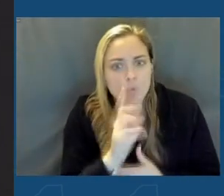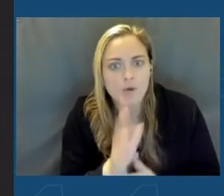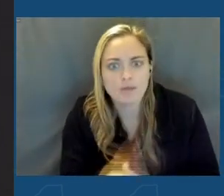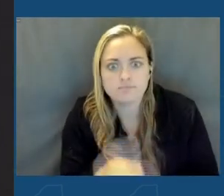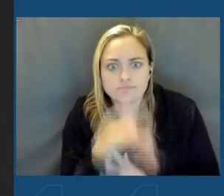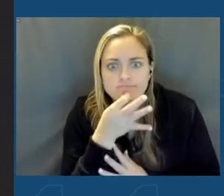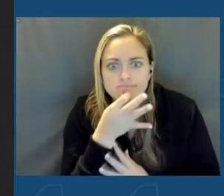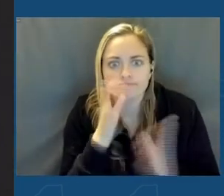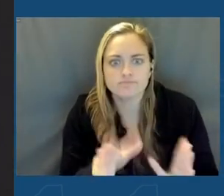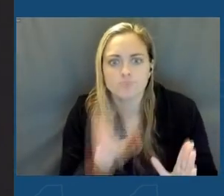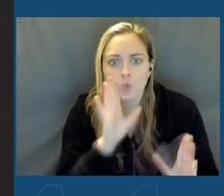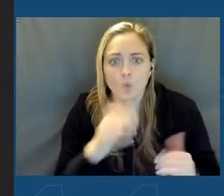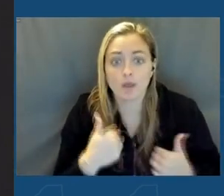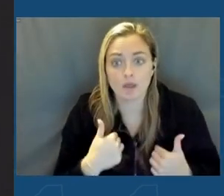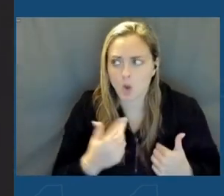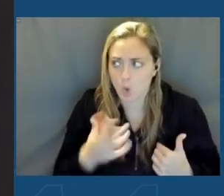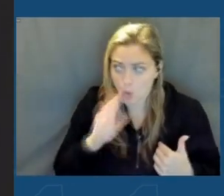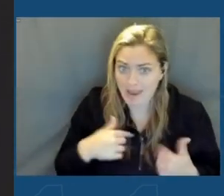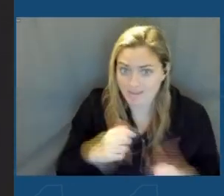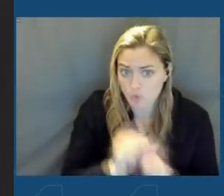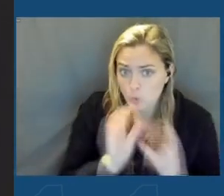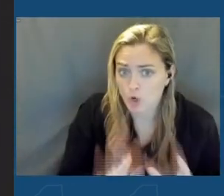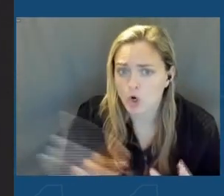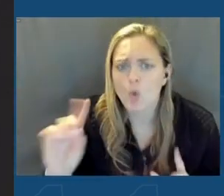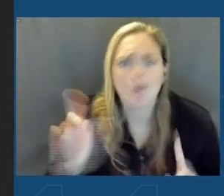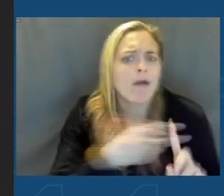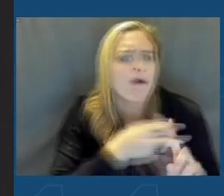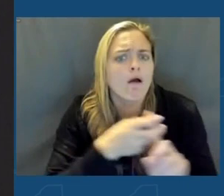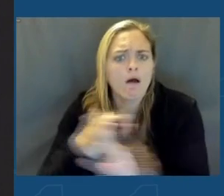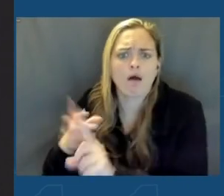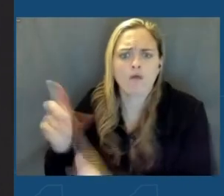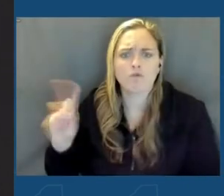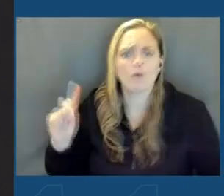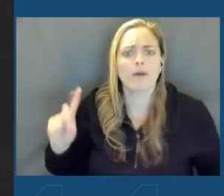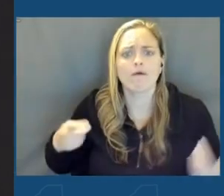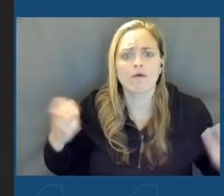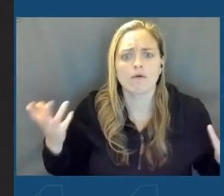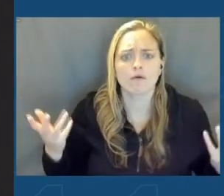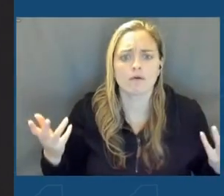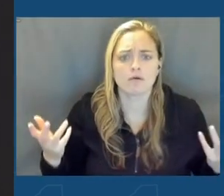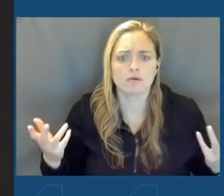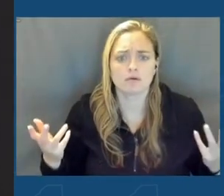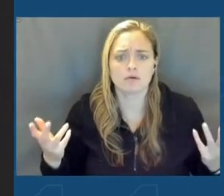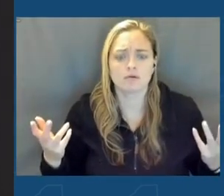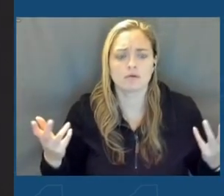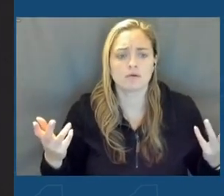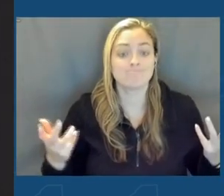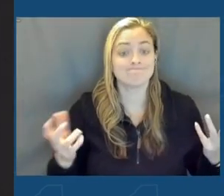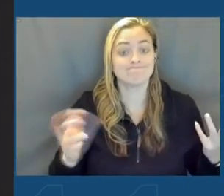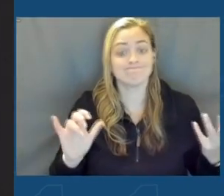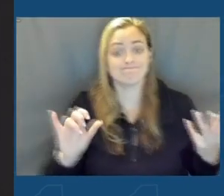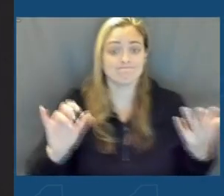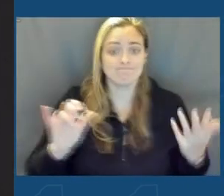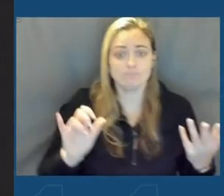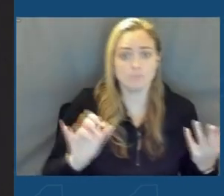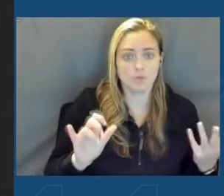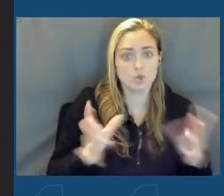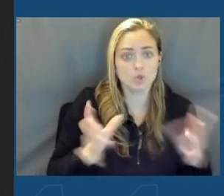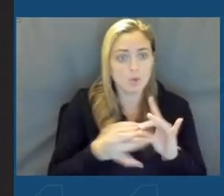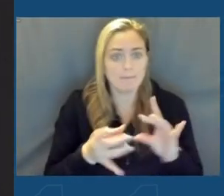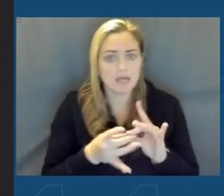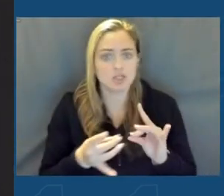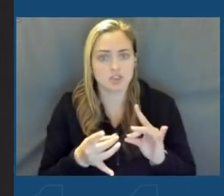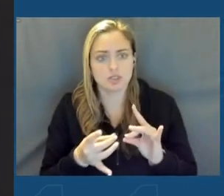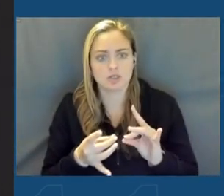That was a big question. Will we have the workers we need? Where are they going to come from? Well, I also said, this is where we